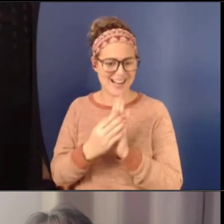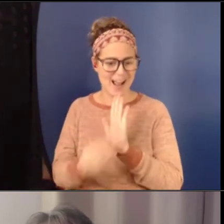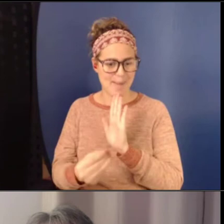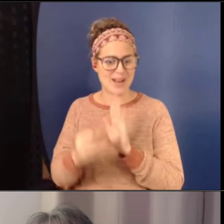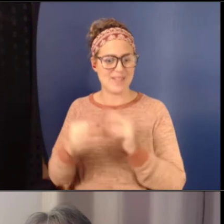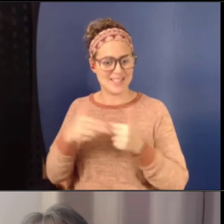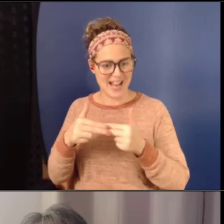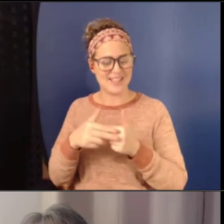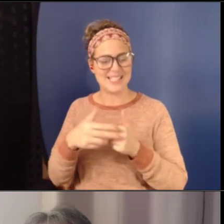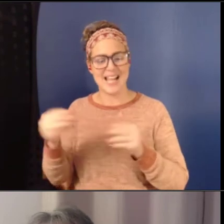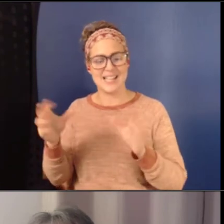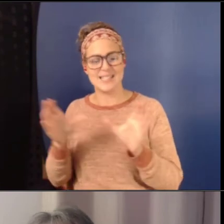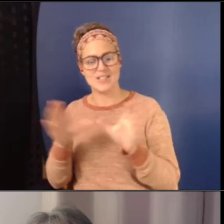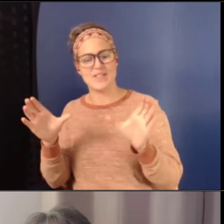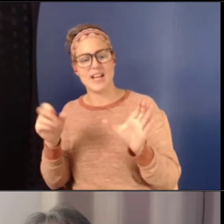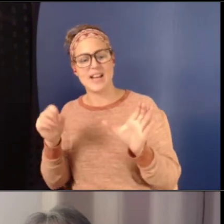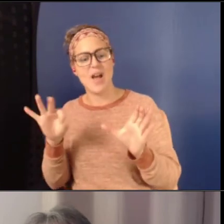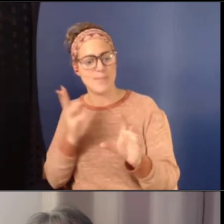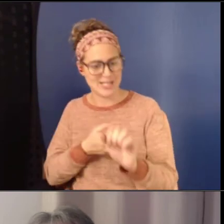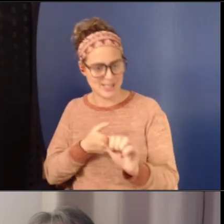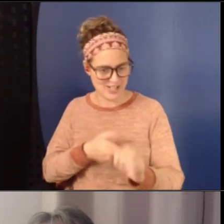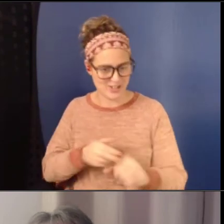certificate of participation.